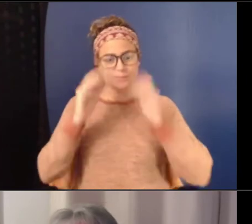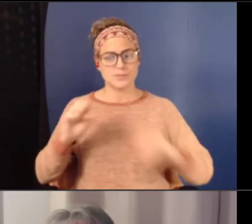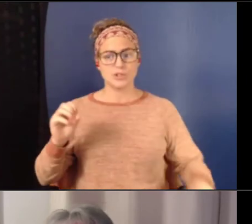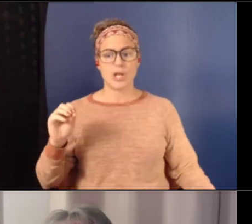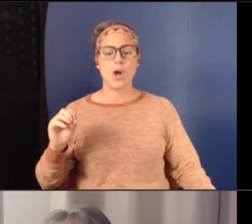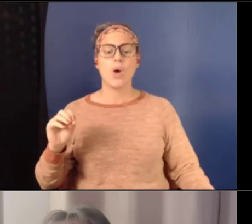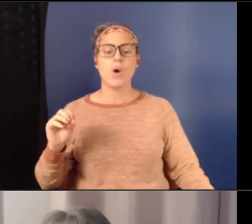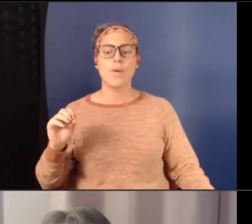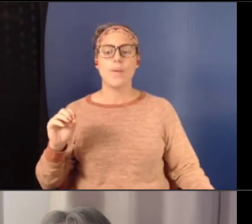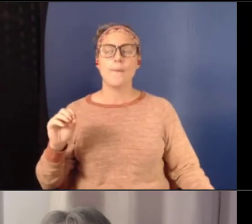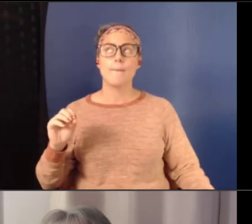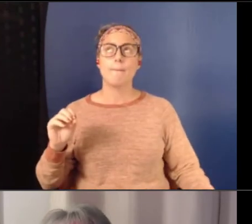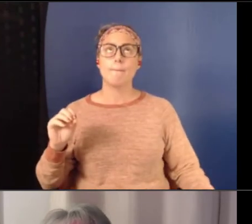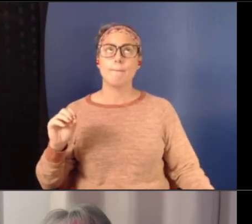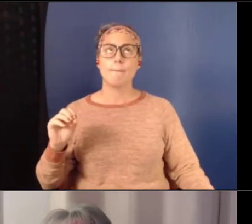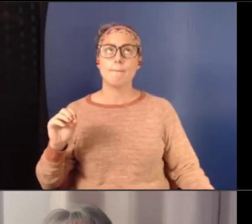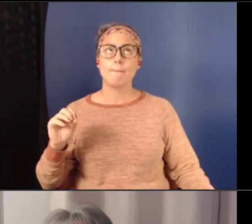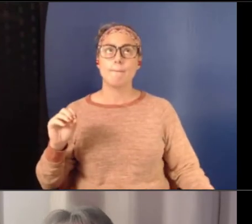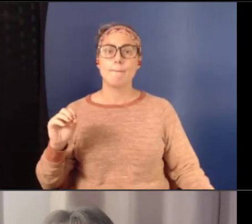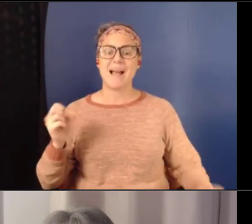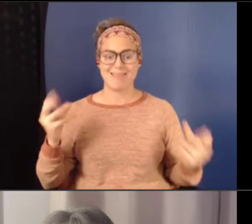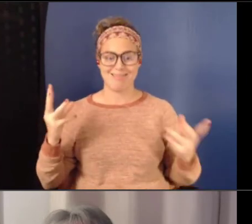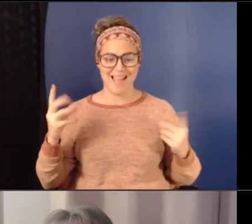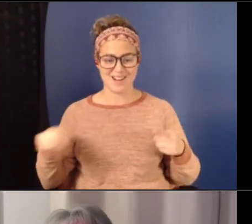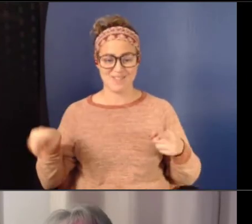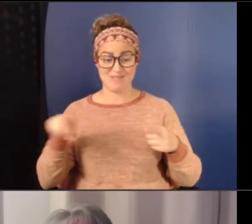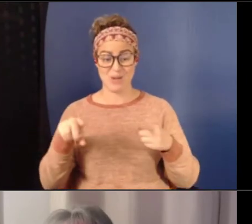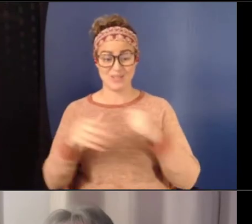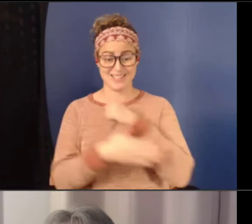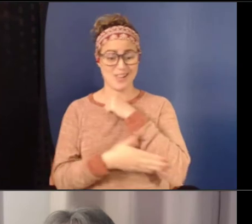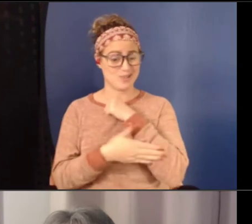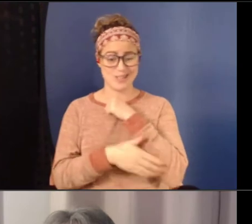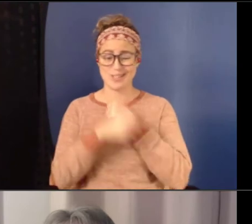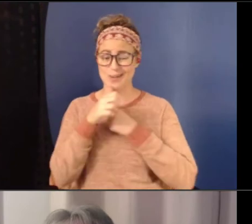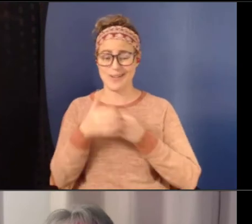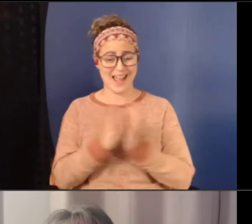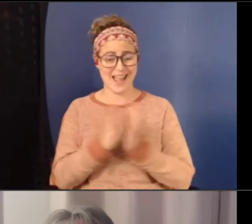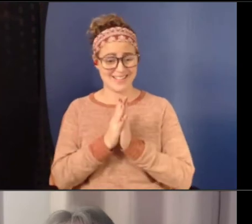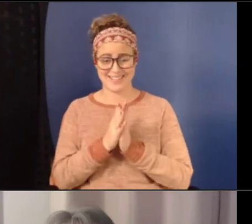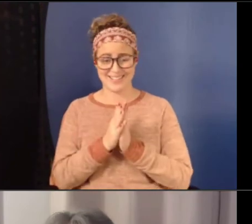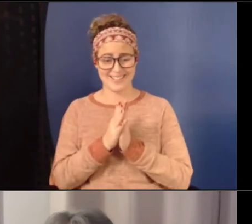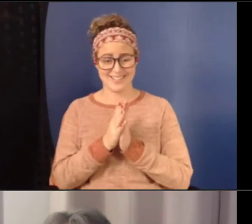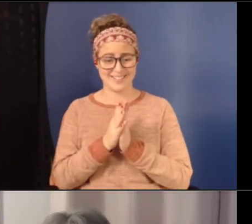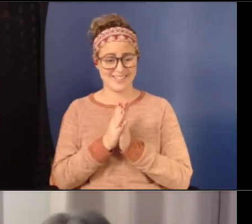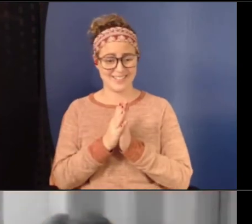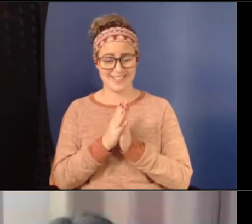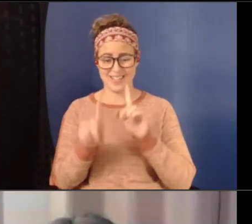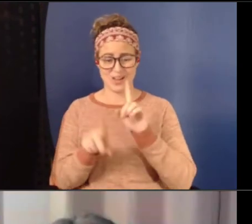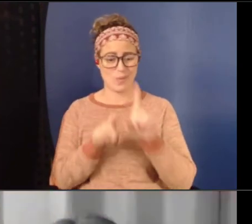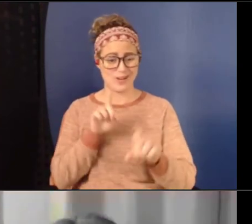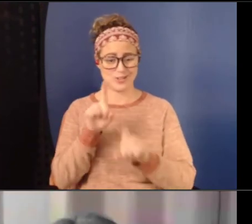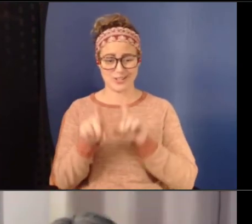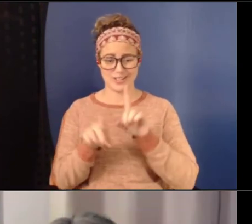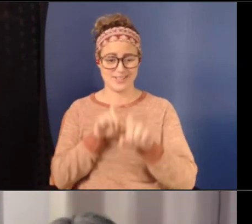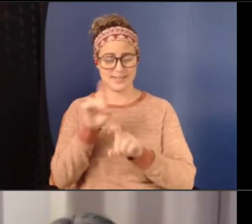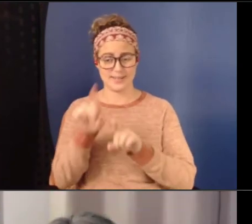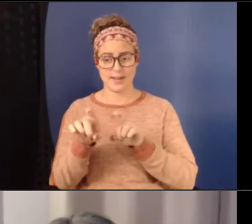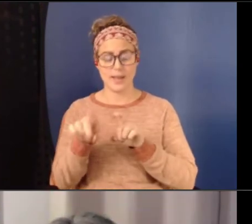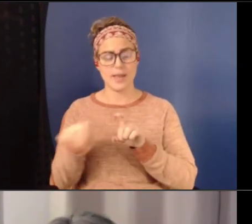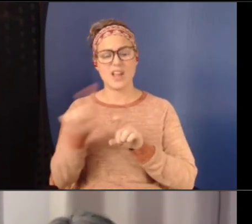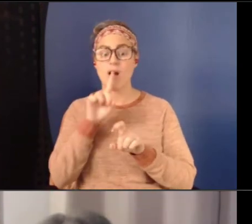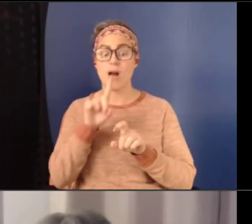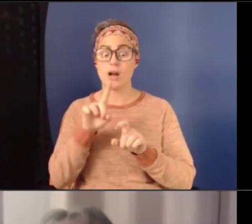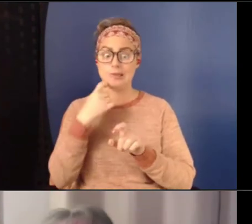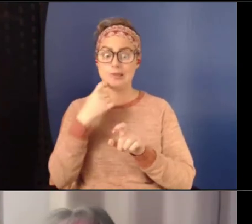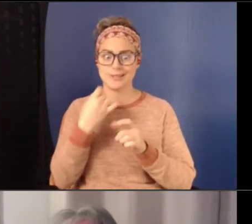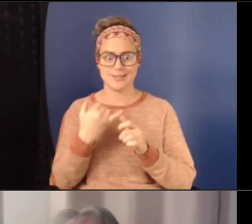a lot of those countries don't ask these questions. So we don't have really good data. So sometimes they're just starting to ask these types of questions.